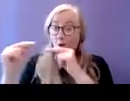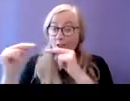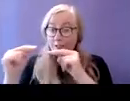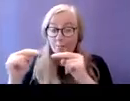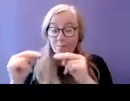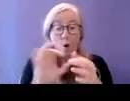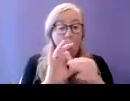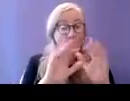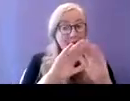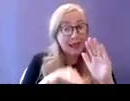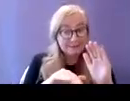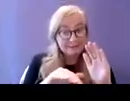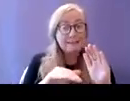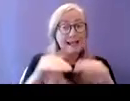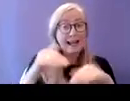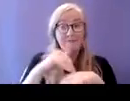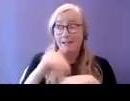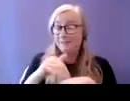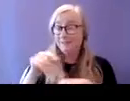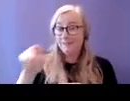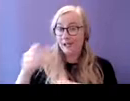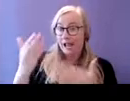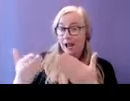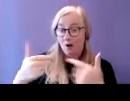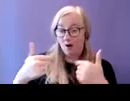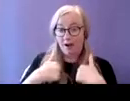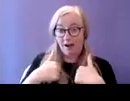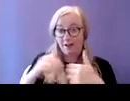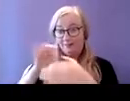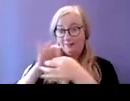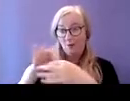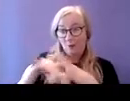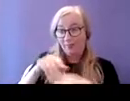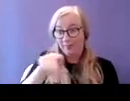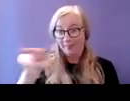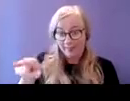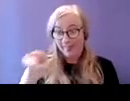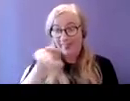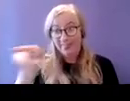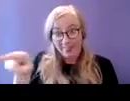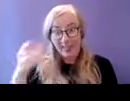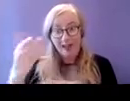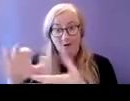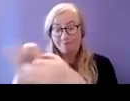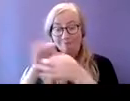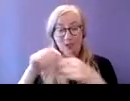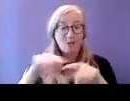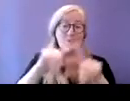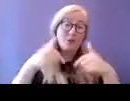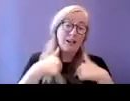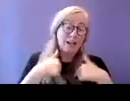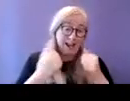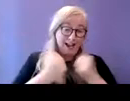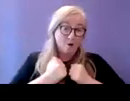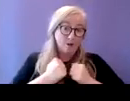so in the homeless sector we're constantly talking about addiction mental health issues